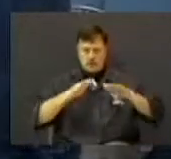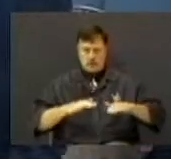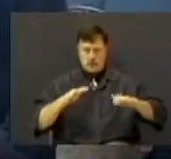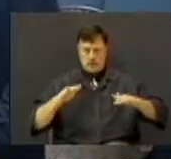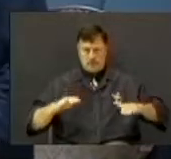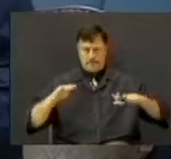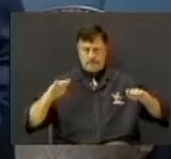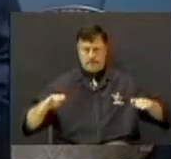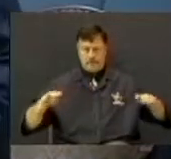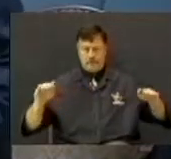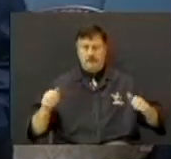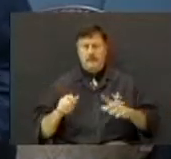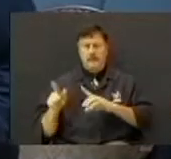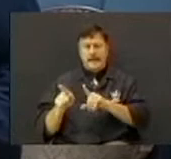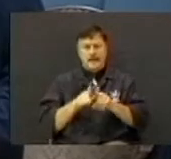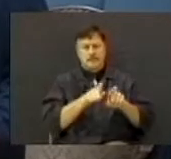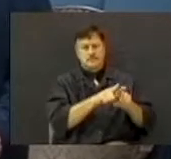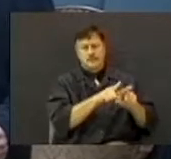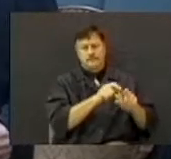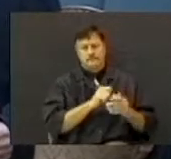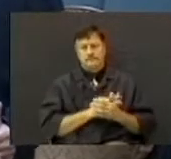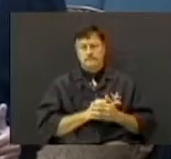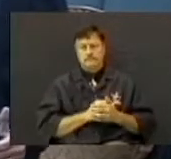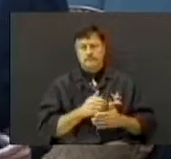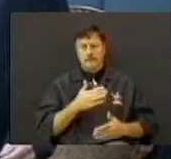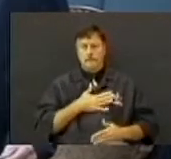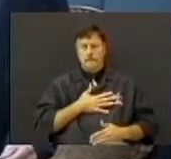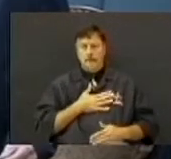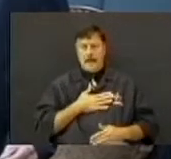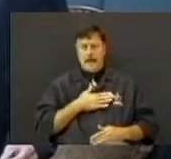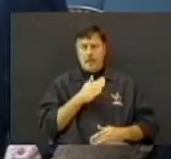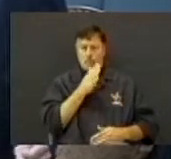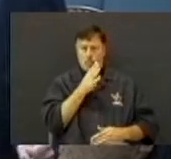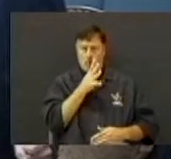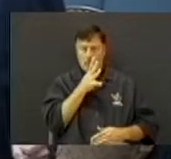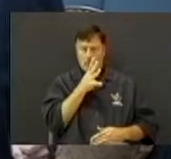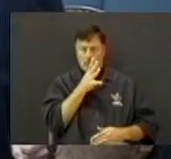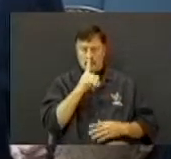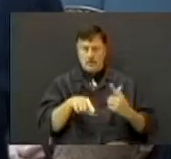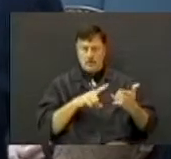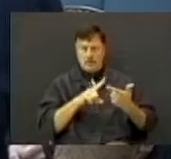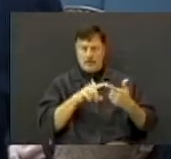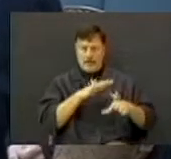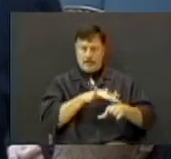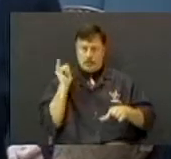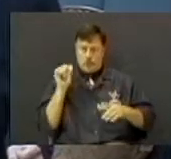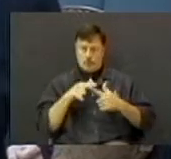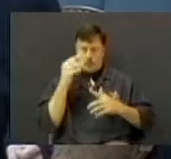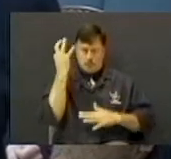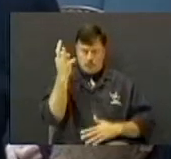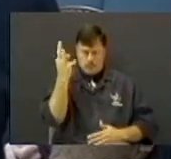Hey, by the way, my mama, when I got to call to preach,